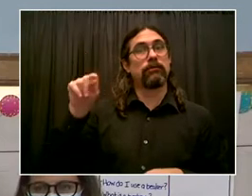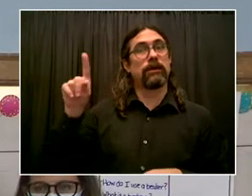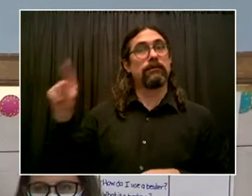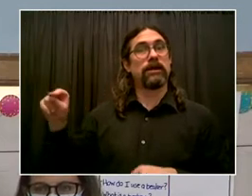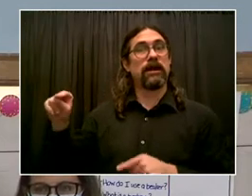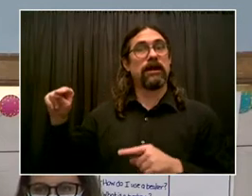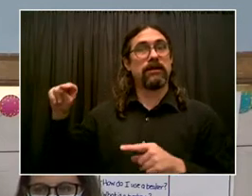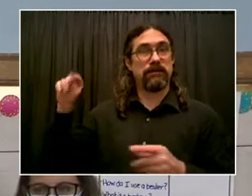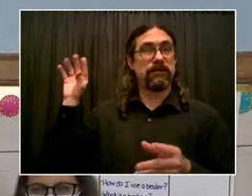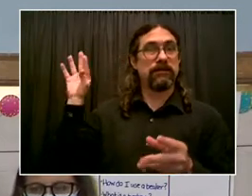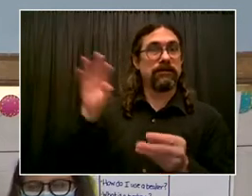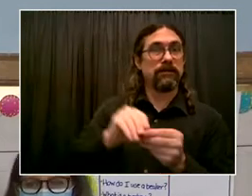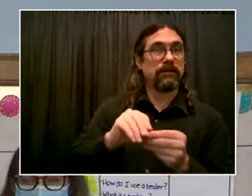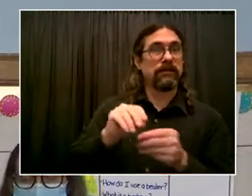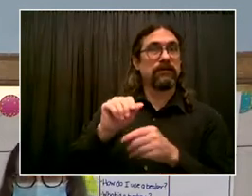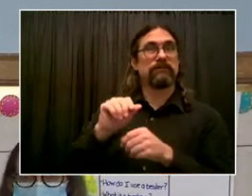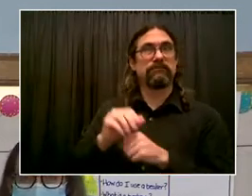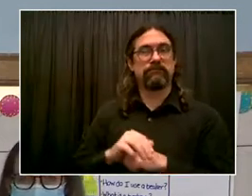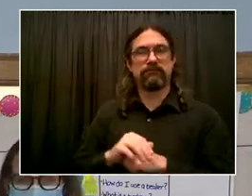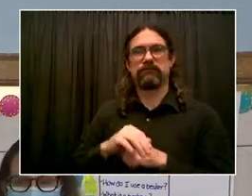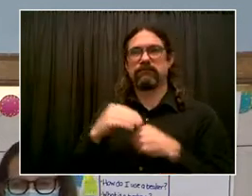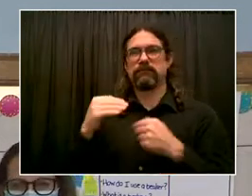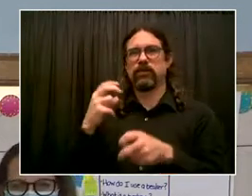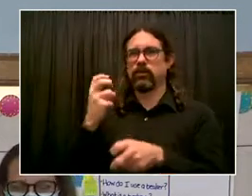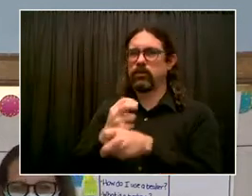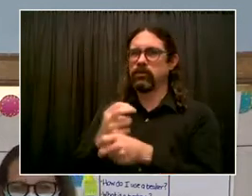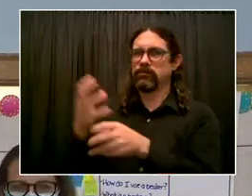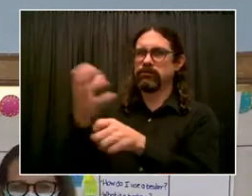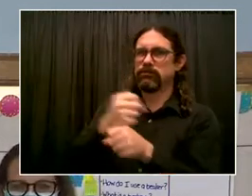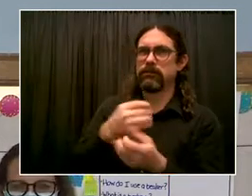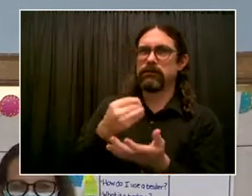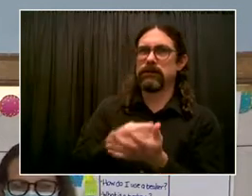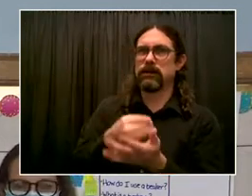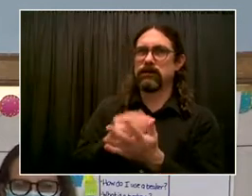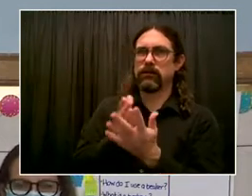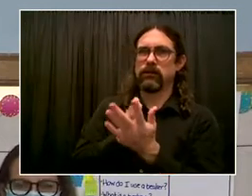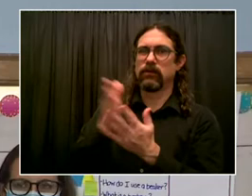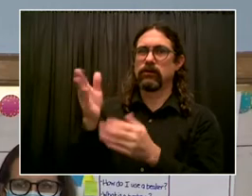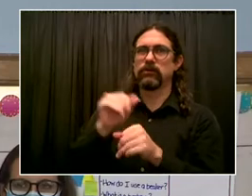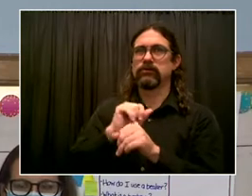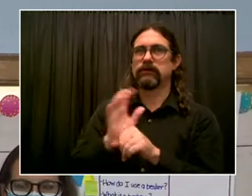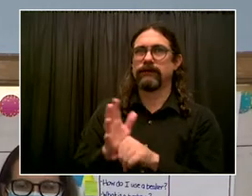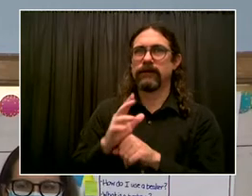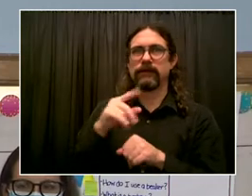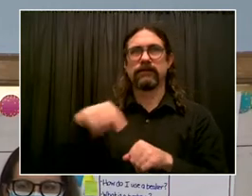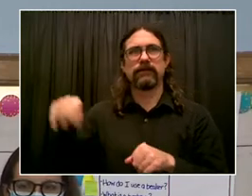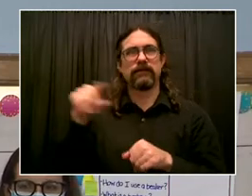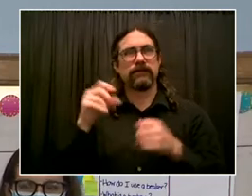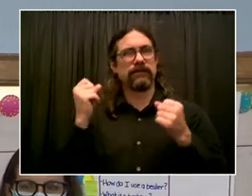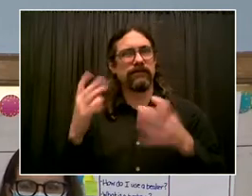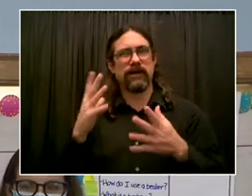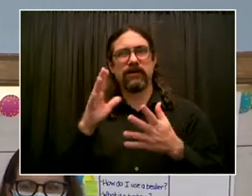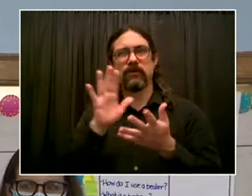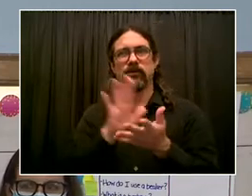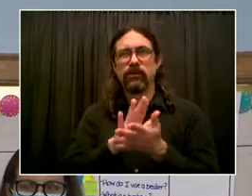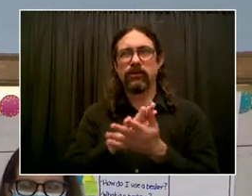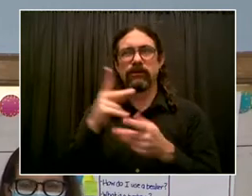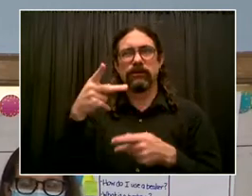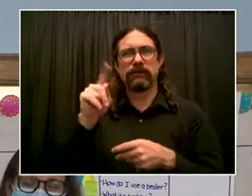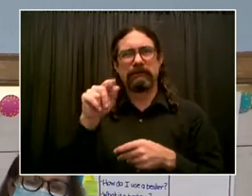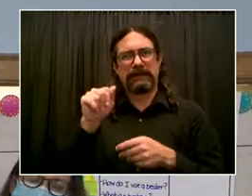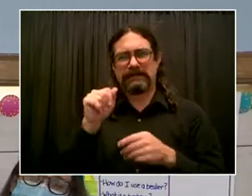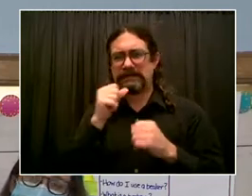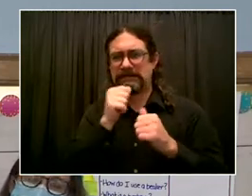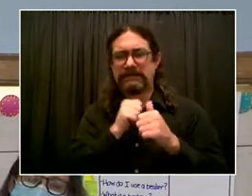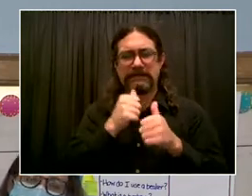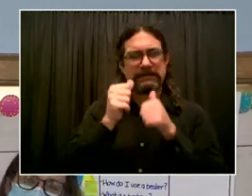because the kind of in-person events, social events, fundraising events, we haven't been able to hold them